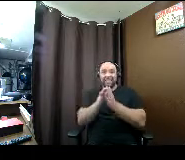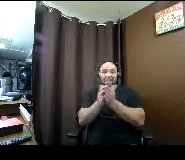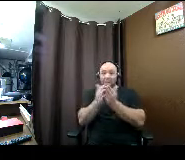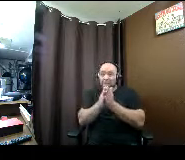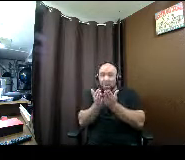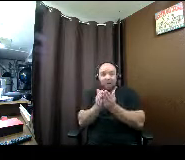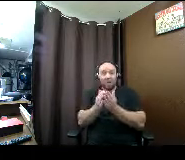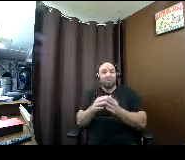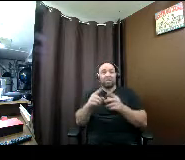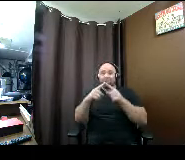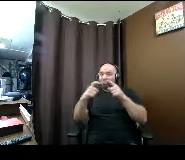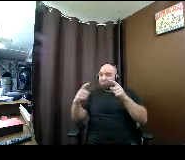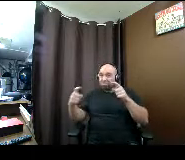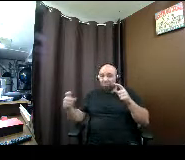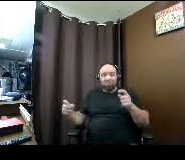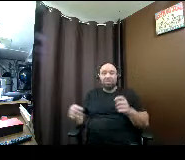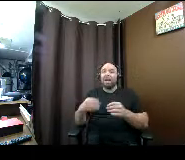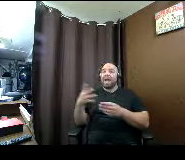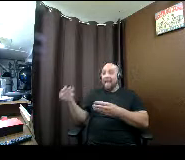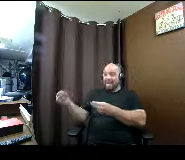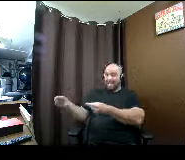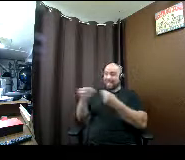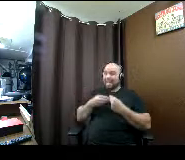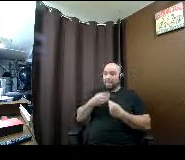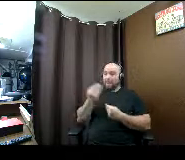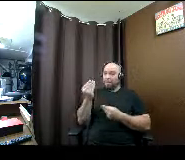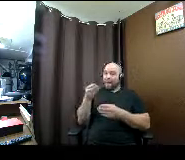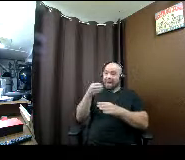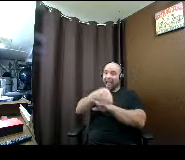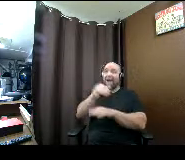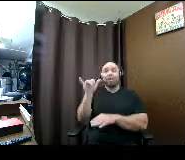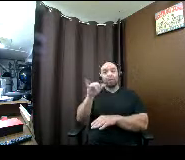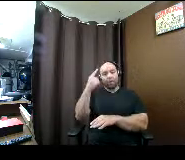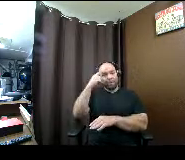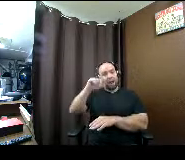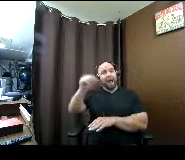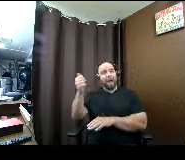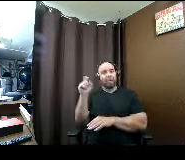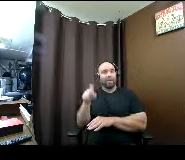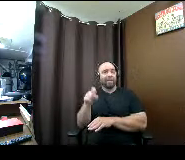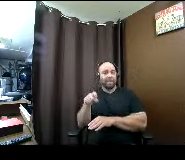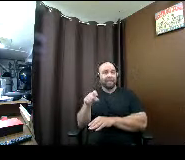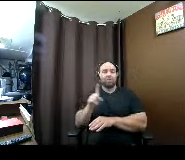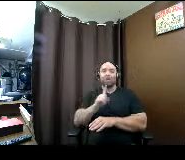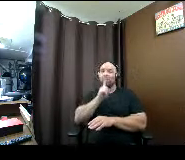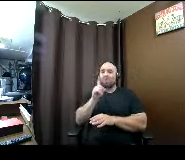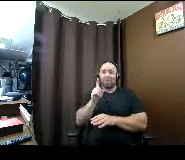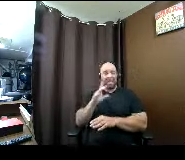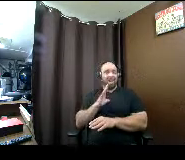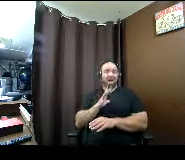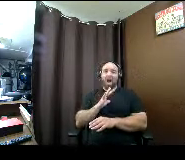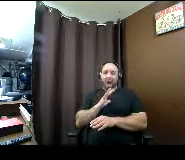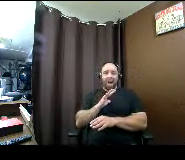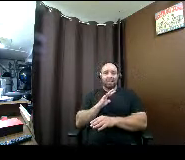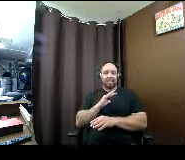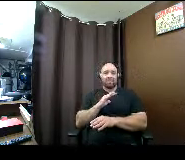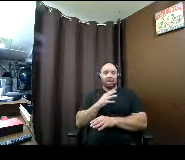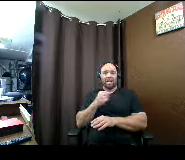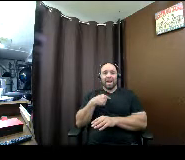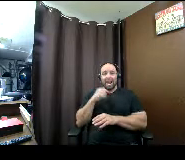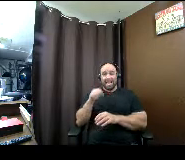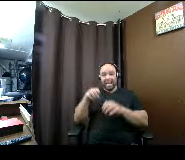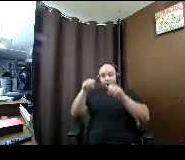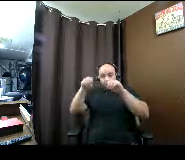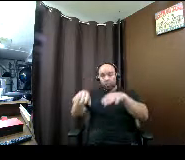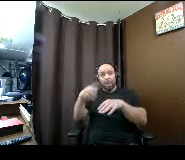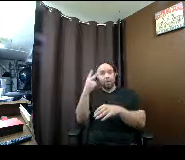me a little bit of money afterwards to pay for other needs um and so it was really awesome and i could drop two of those jobs